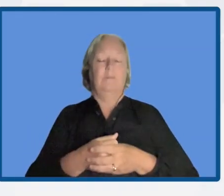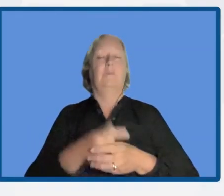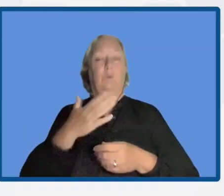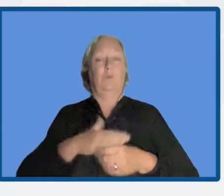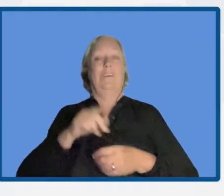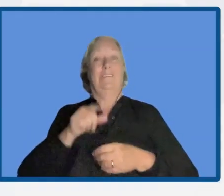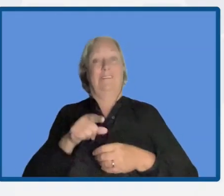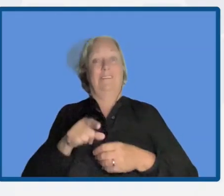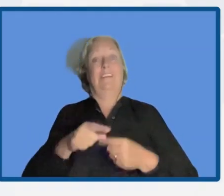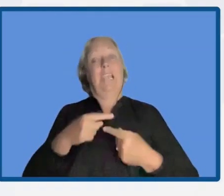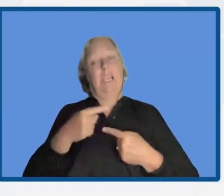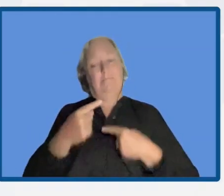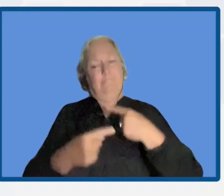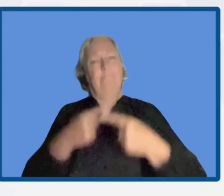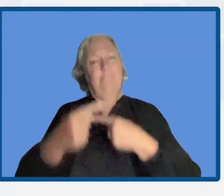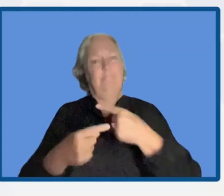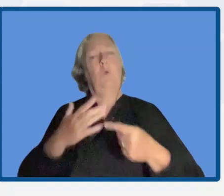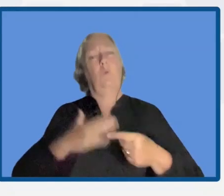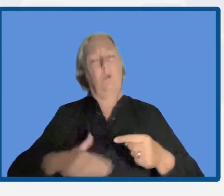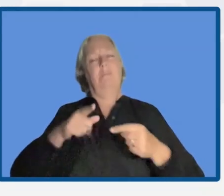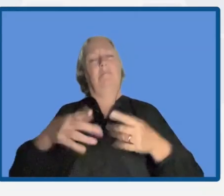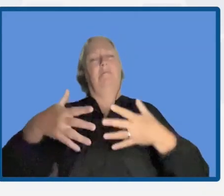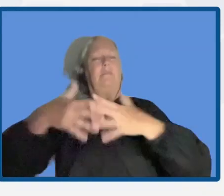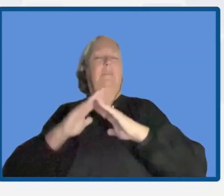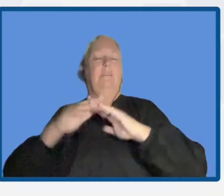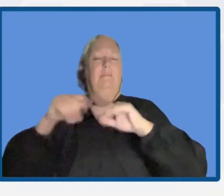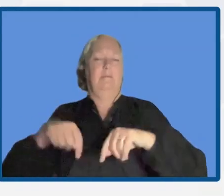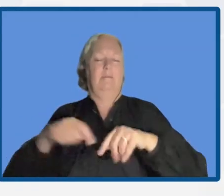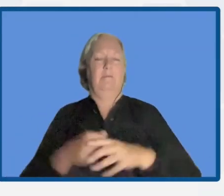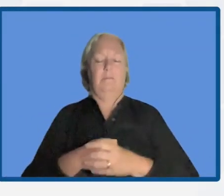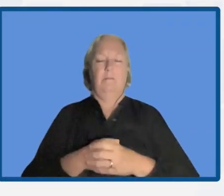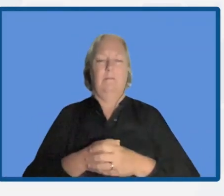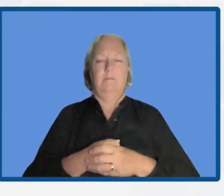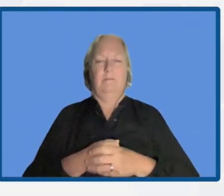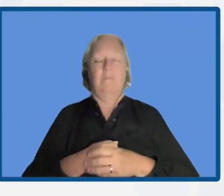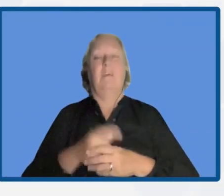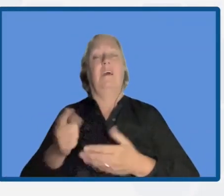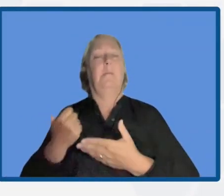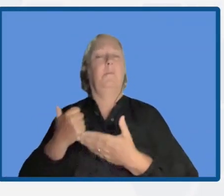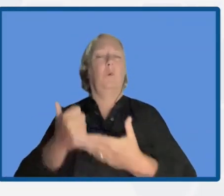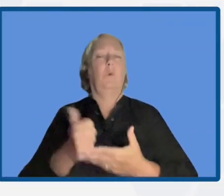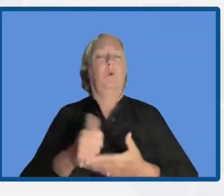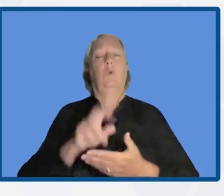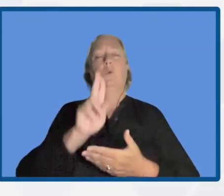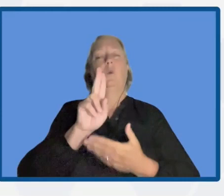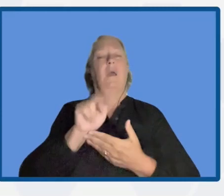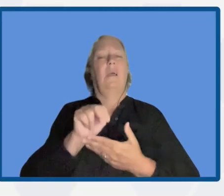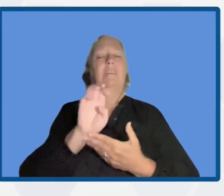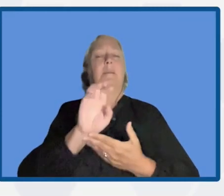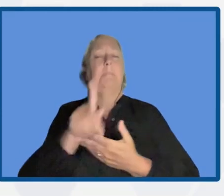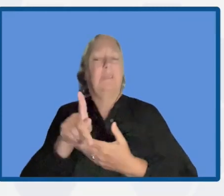with the support of UNEP and the